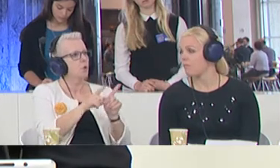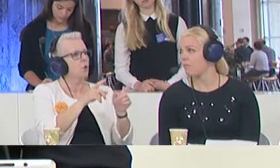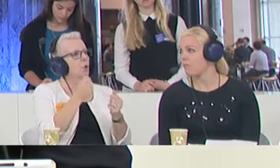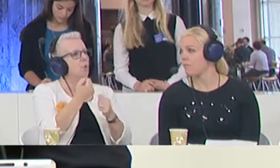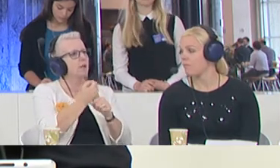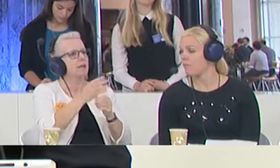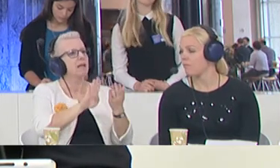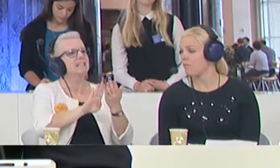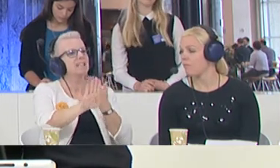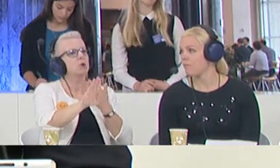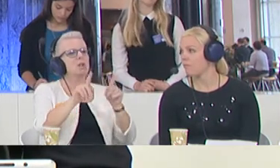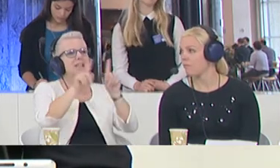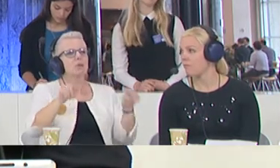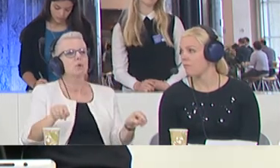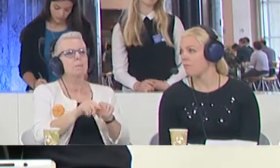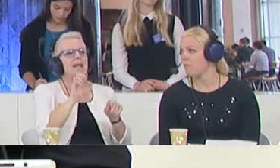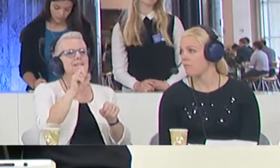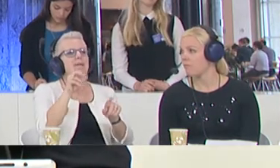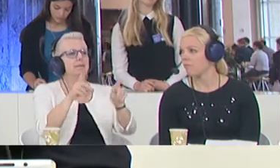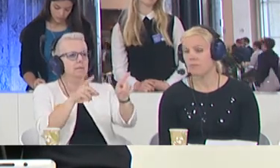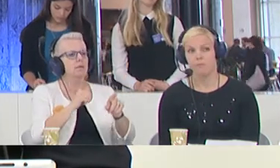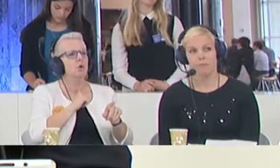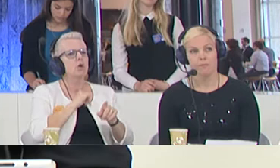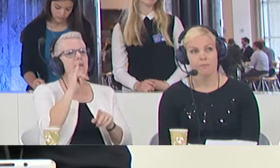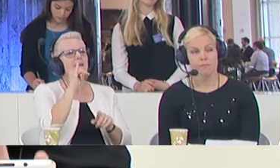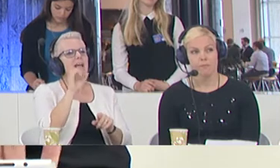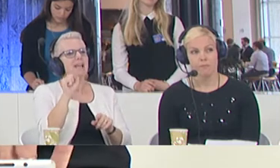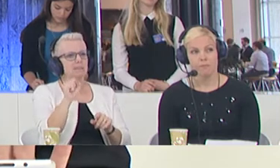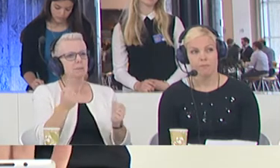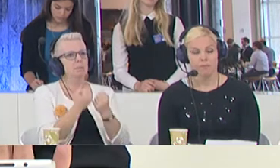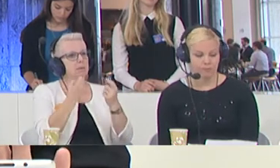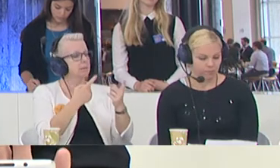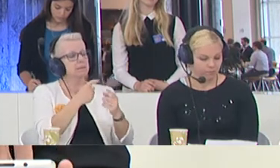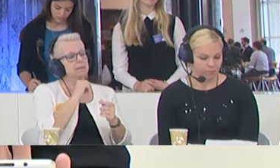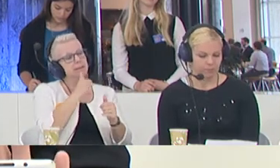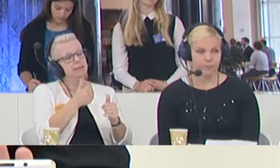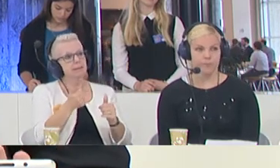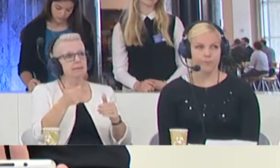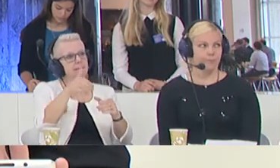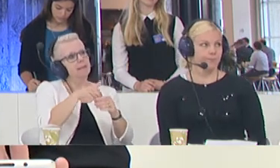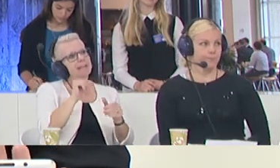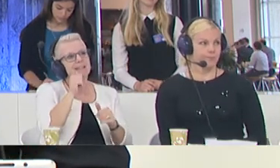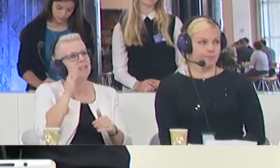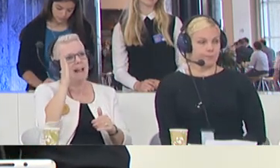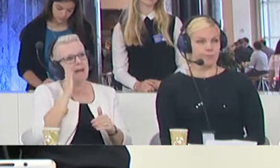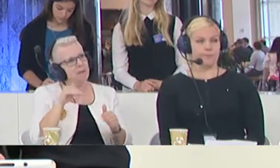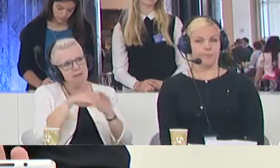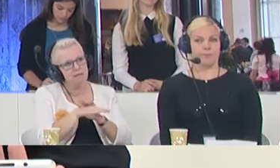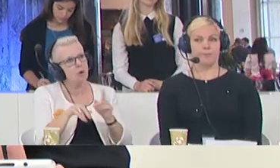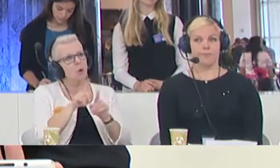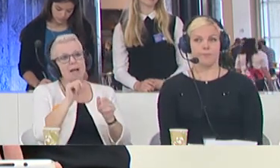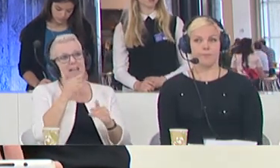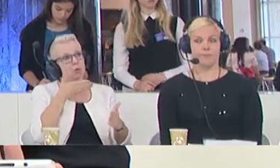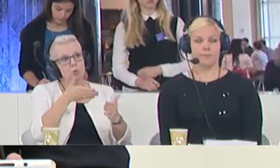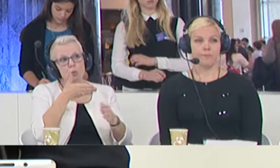as well, the S&D, and you're dealing with ISIS. ISIS is not remote from this. ISIS is now in Libya. It's not got access to airports.